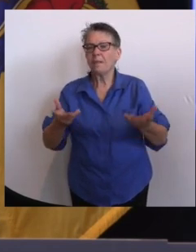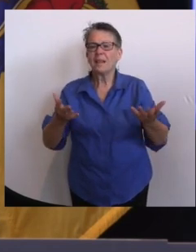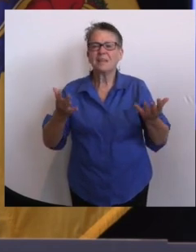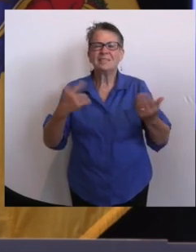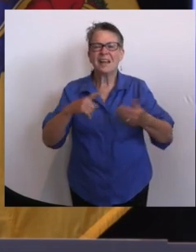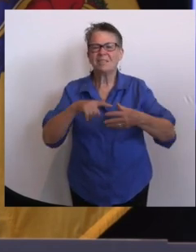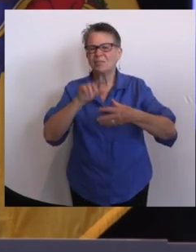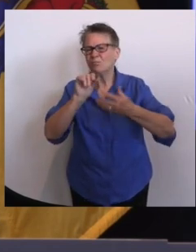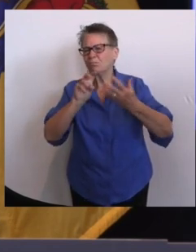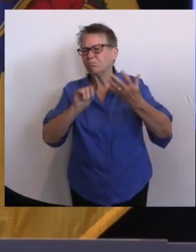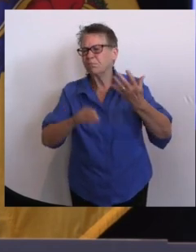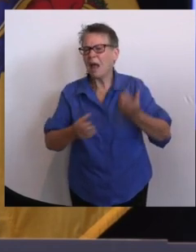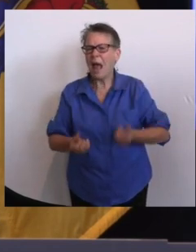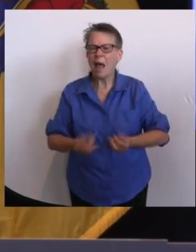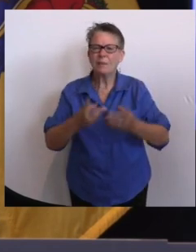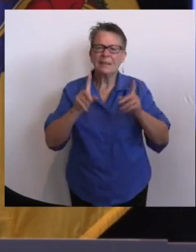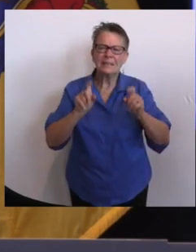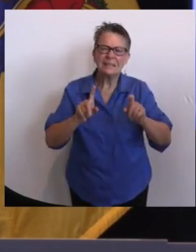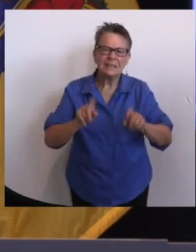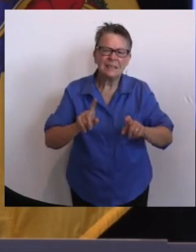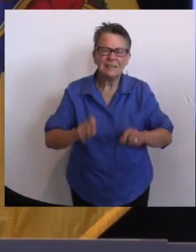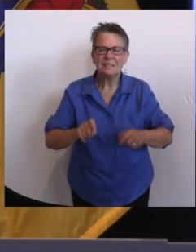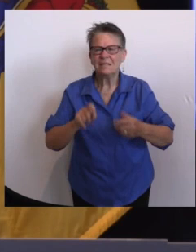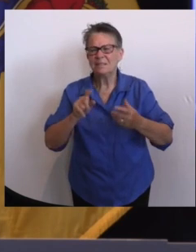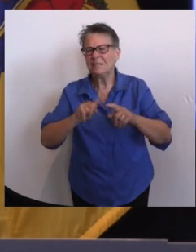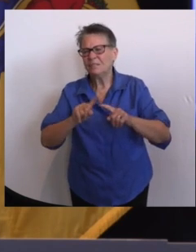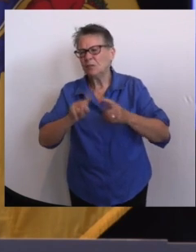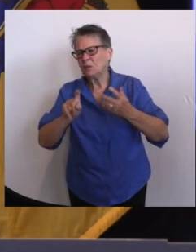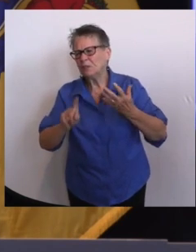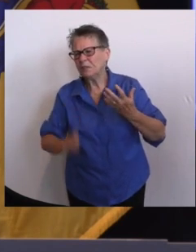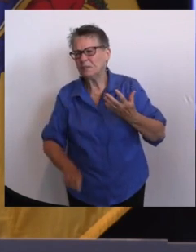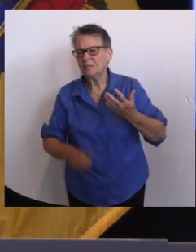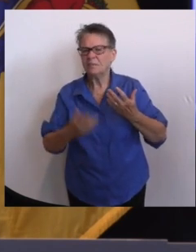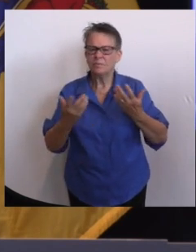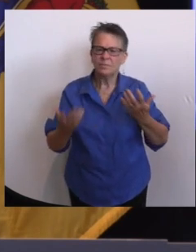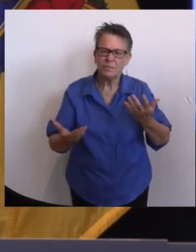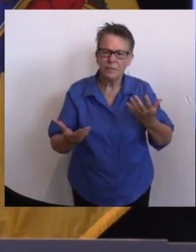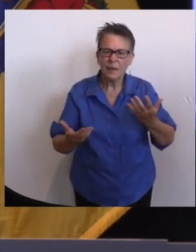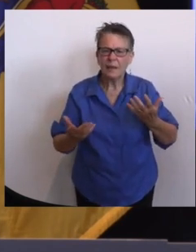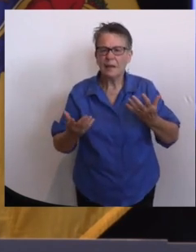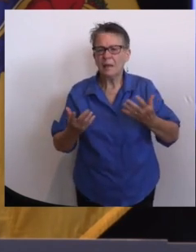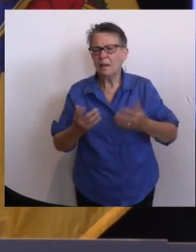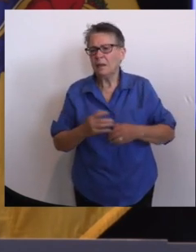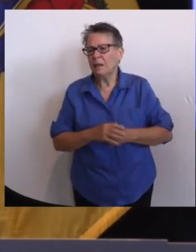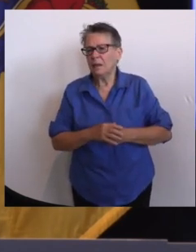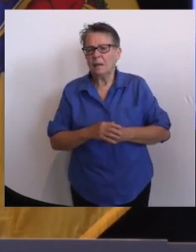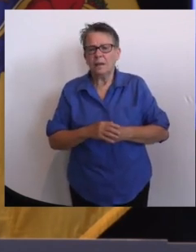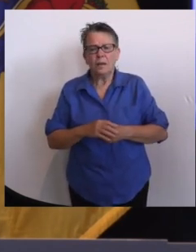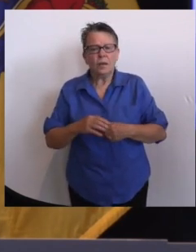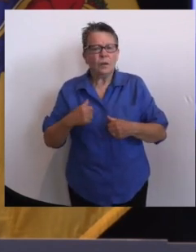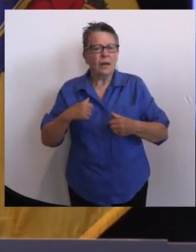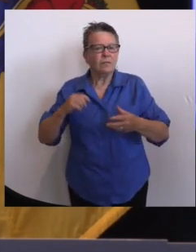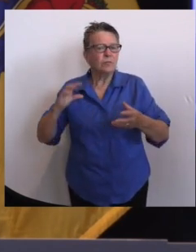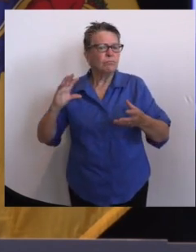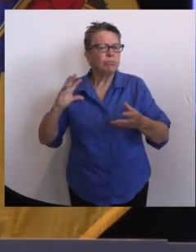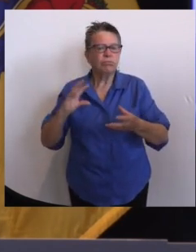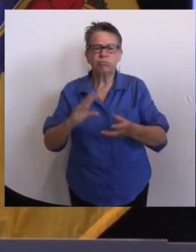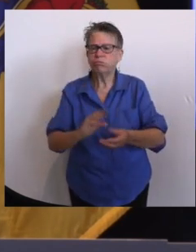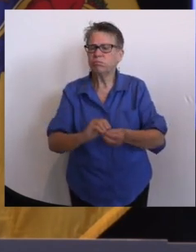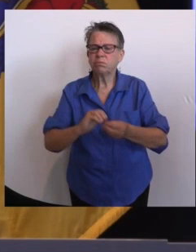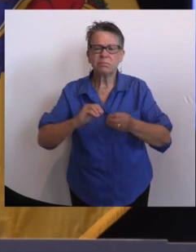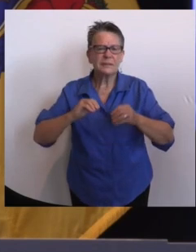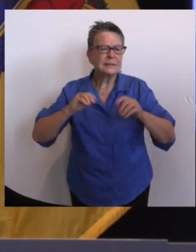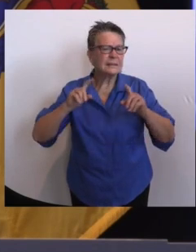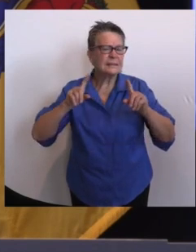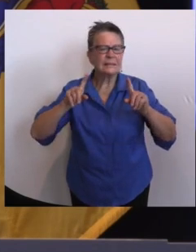51,362 tests on September 7th. That's per capita. We're testing in the higher, upper echelons